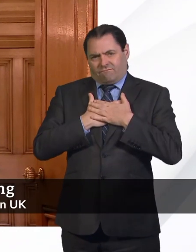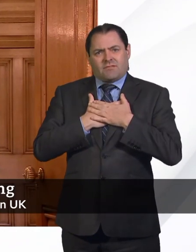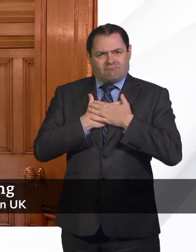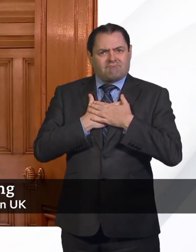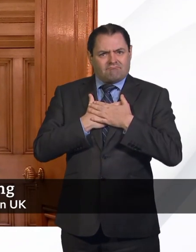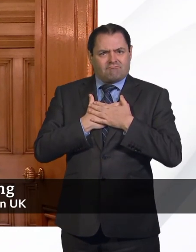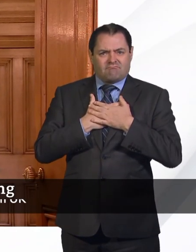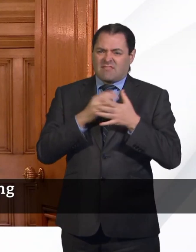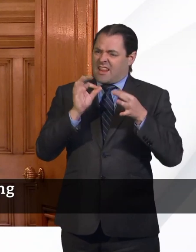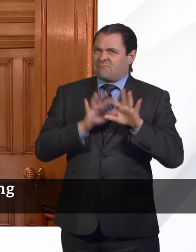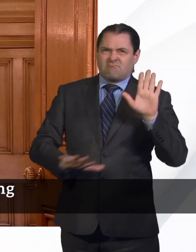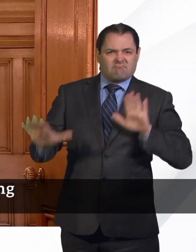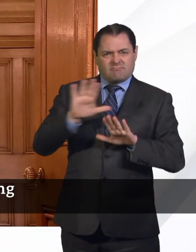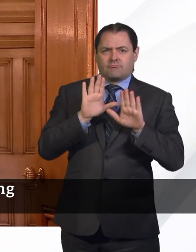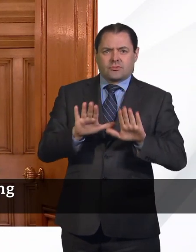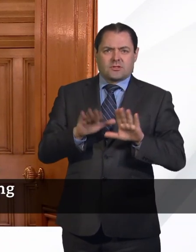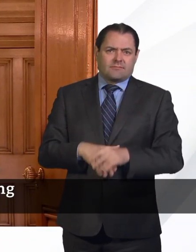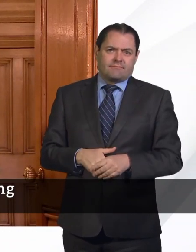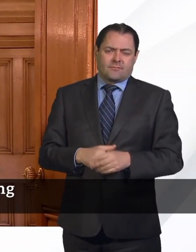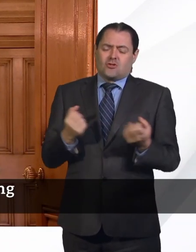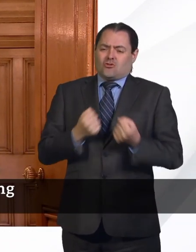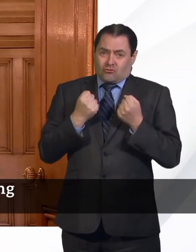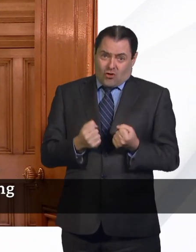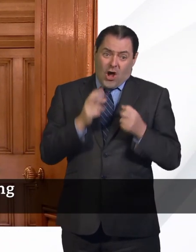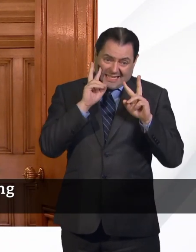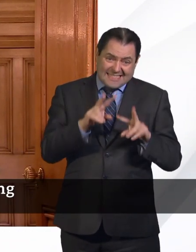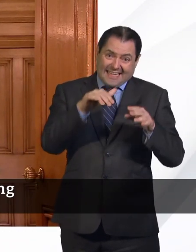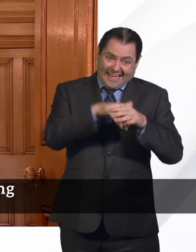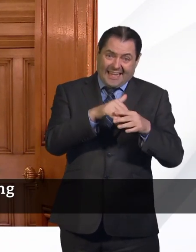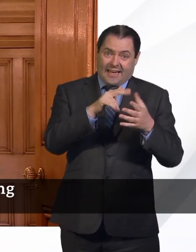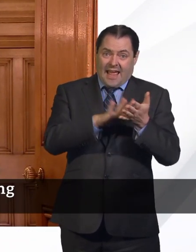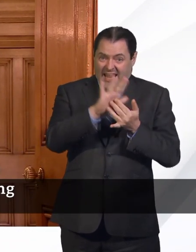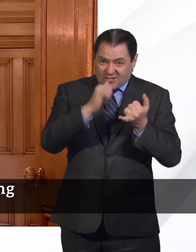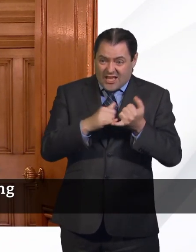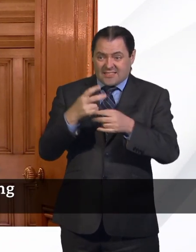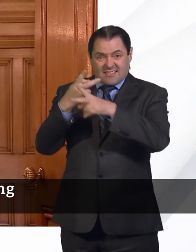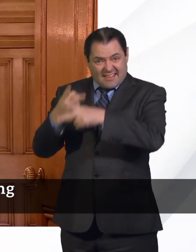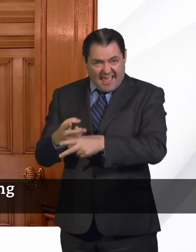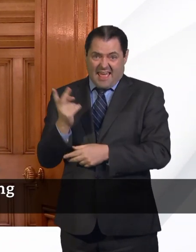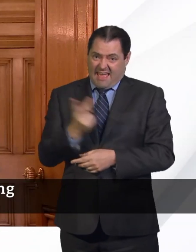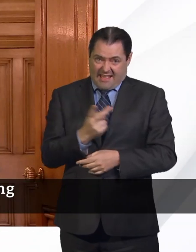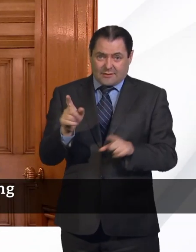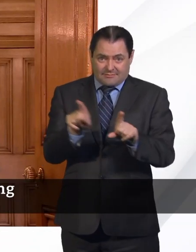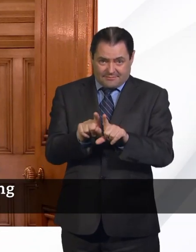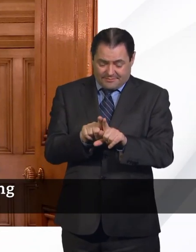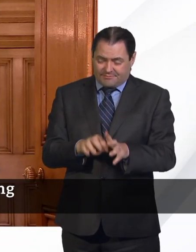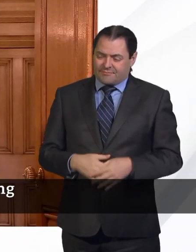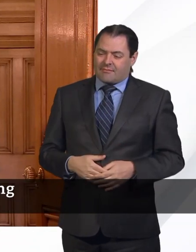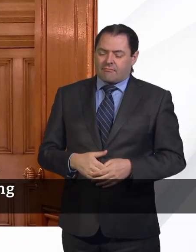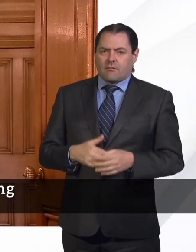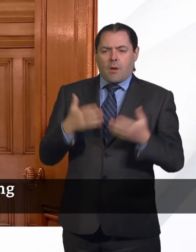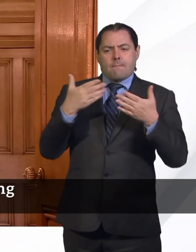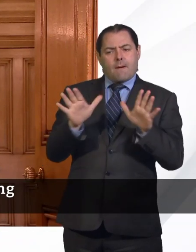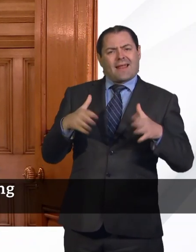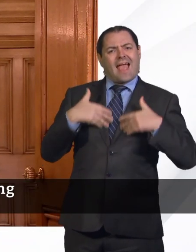whole country, and it goes especially for the health and care system. As I said in the House of Commons earlier, PHE's investigation